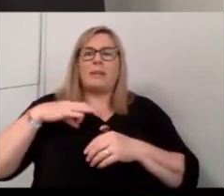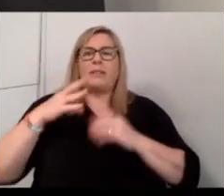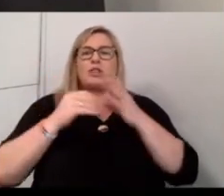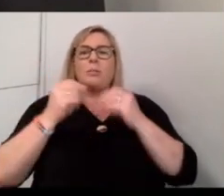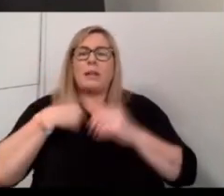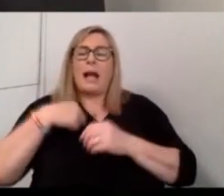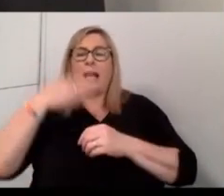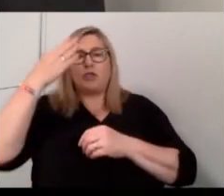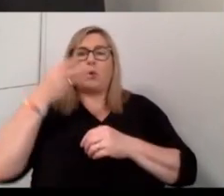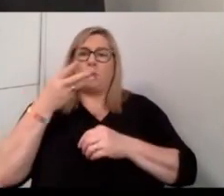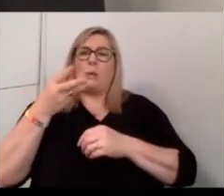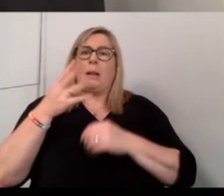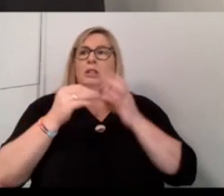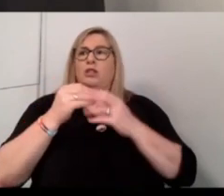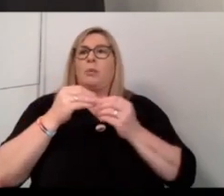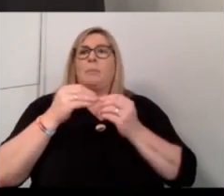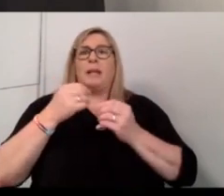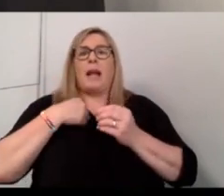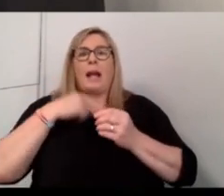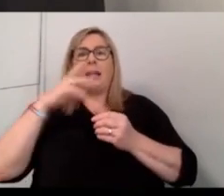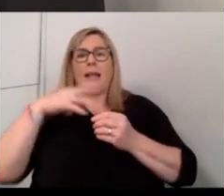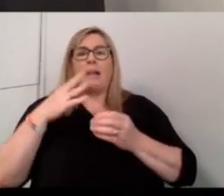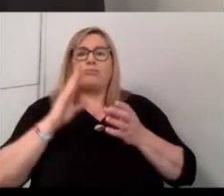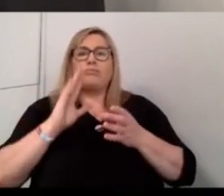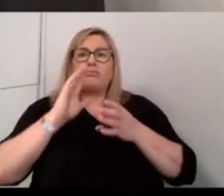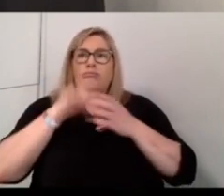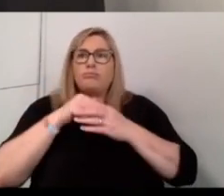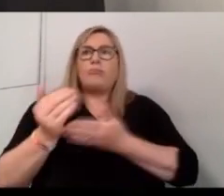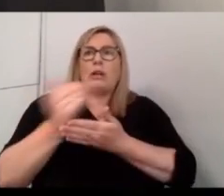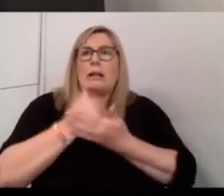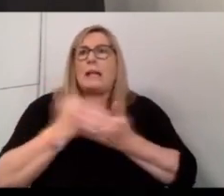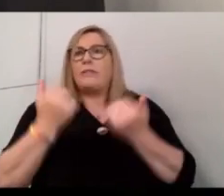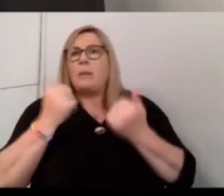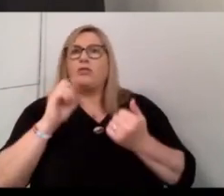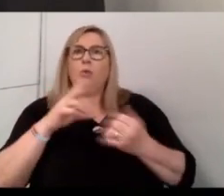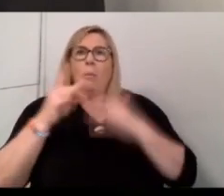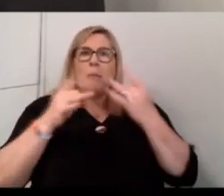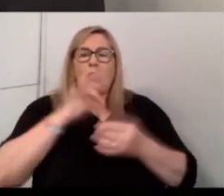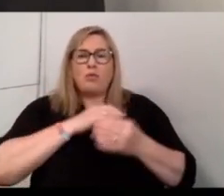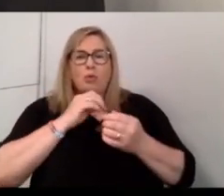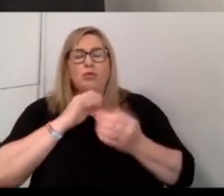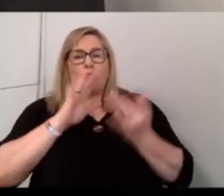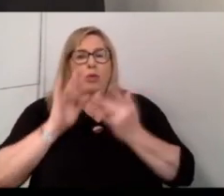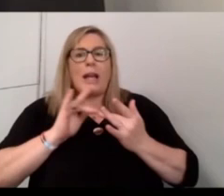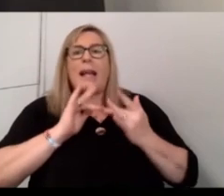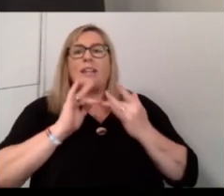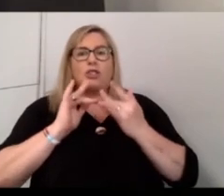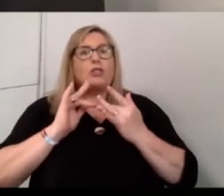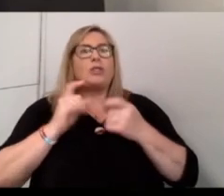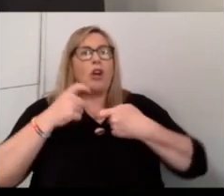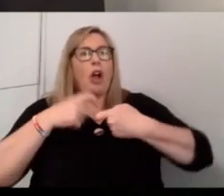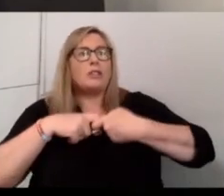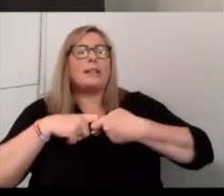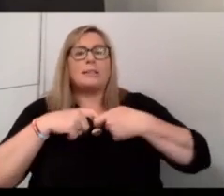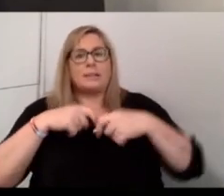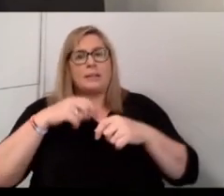be something that I can garner information from or get contacts or increase my understanding. If it's a very kind of broad